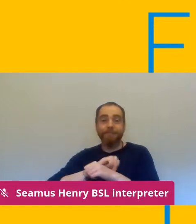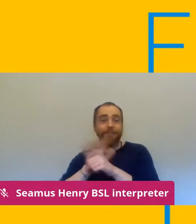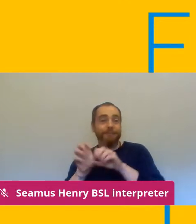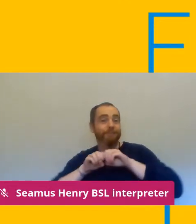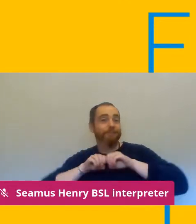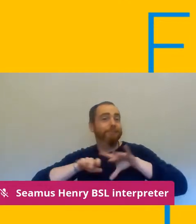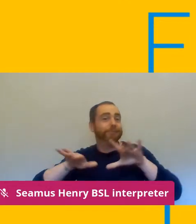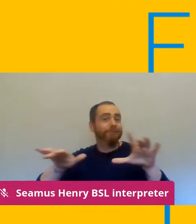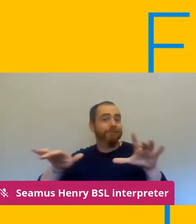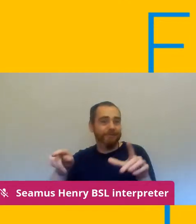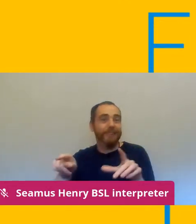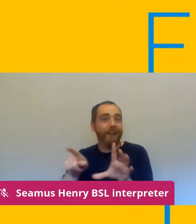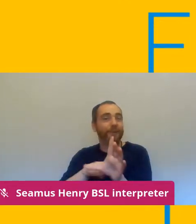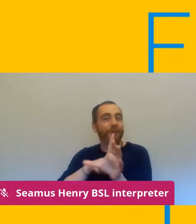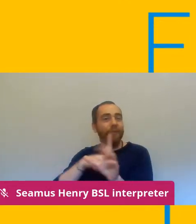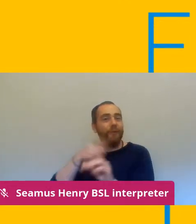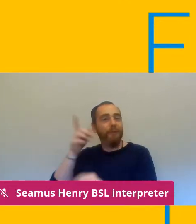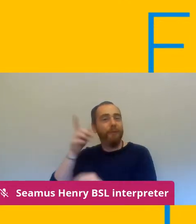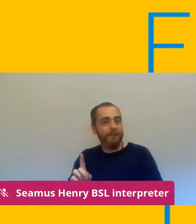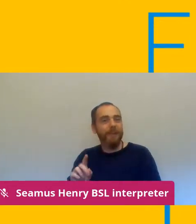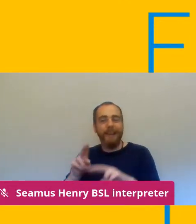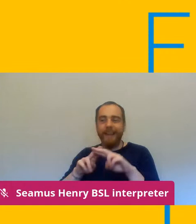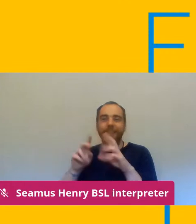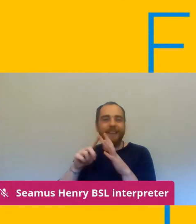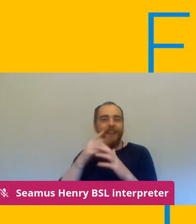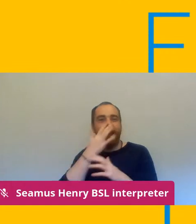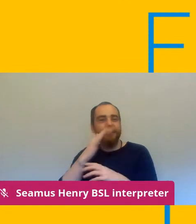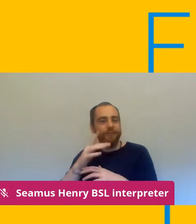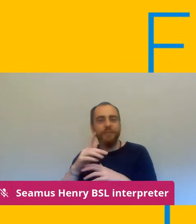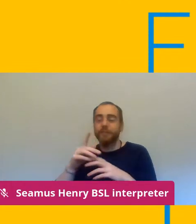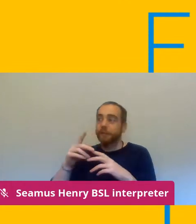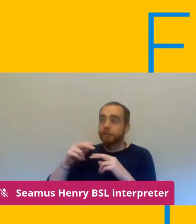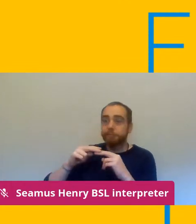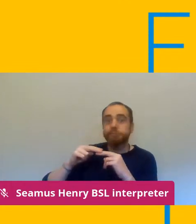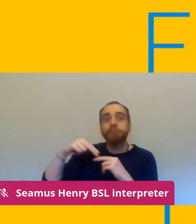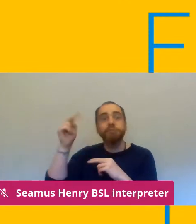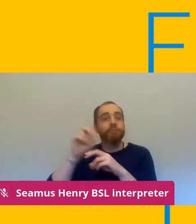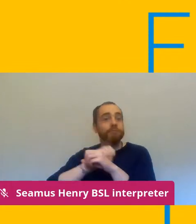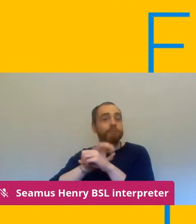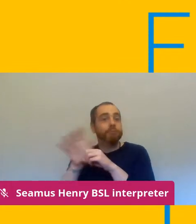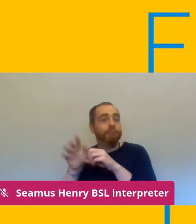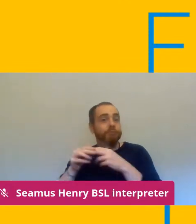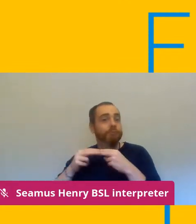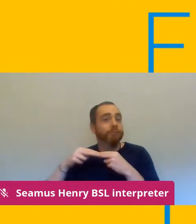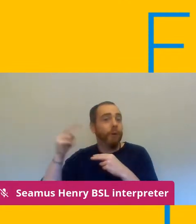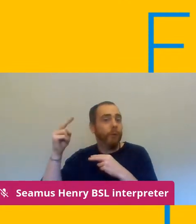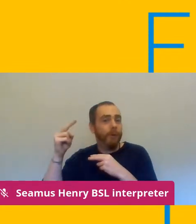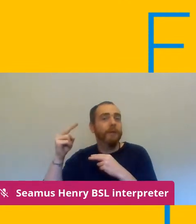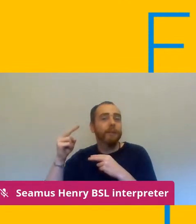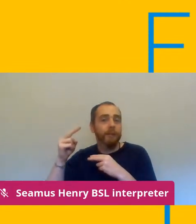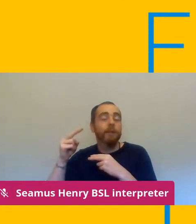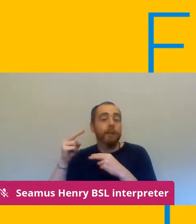groups that we tend to teach in fe are increasing and we're having reports already and to be fair we're getting reports of good practice